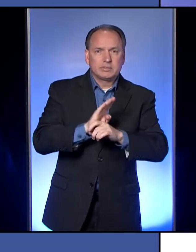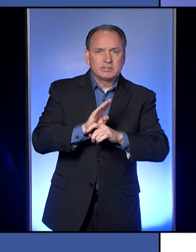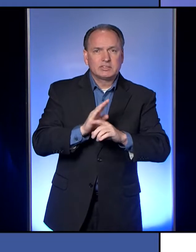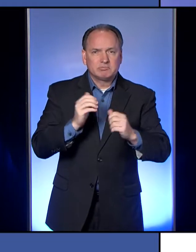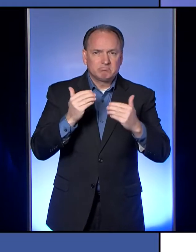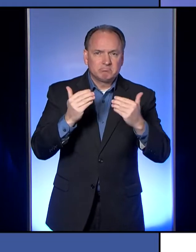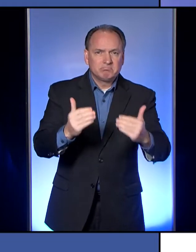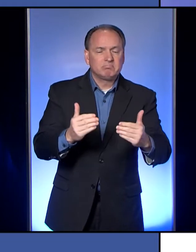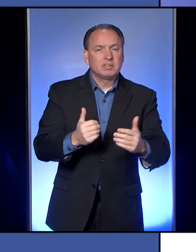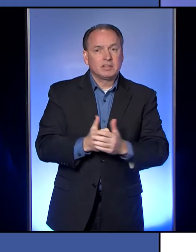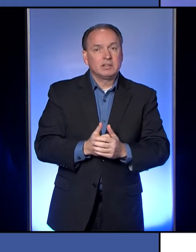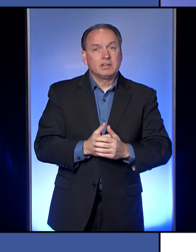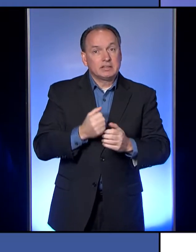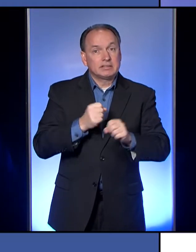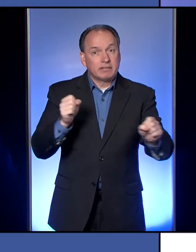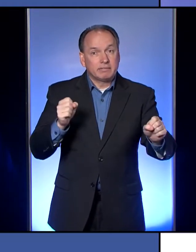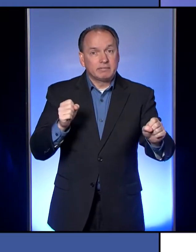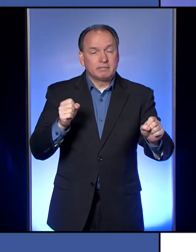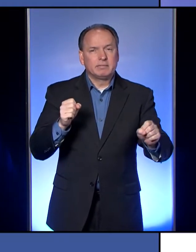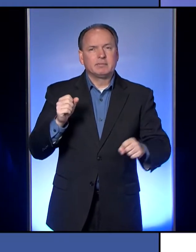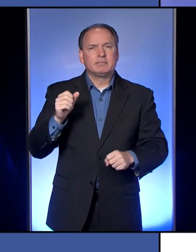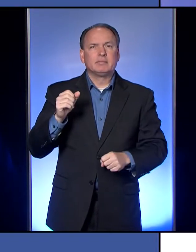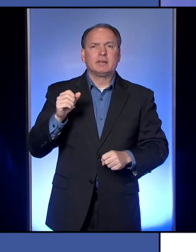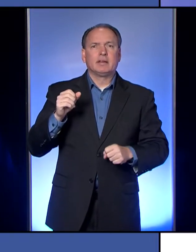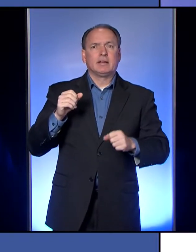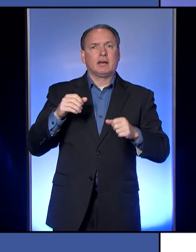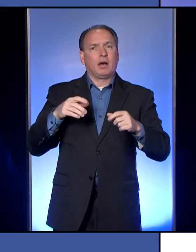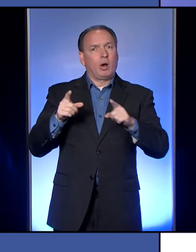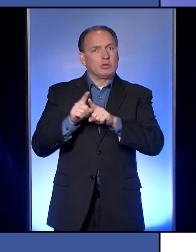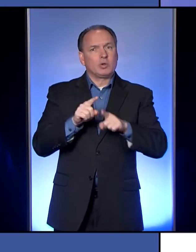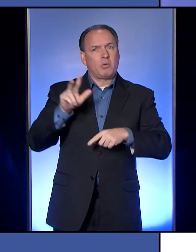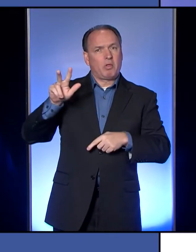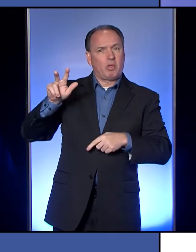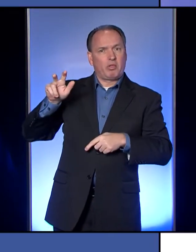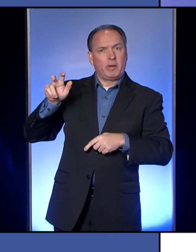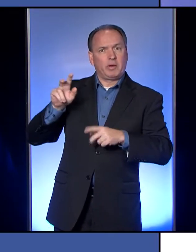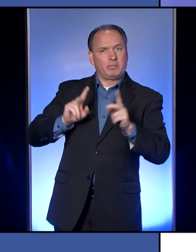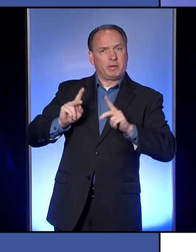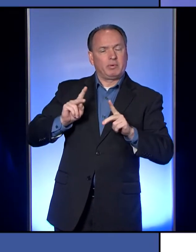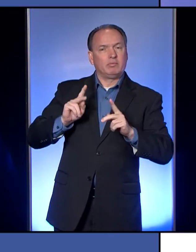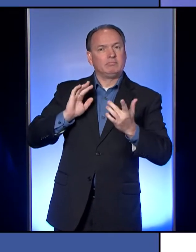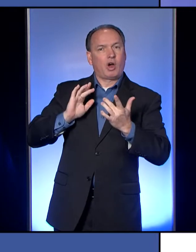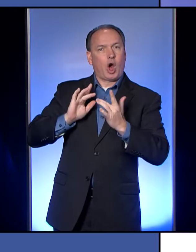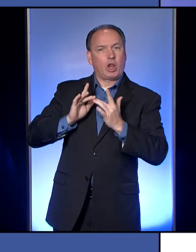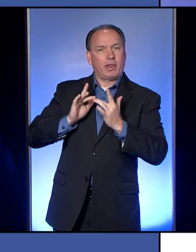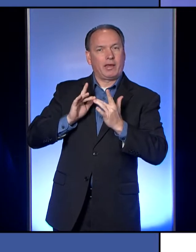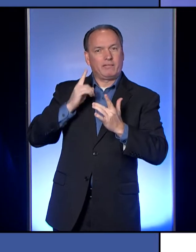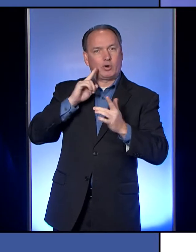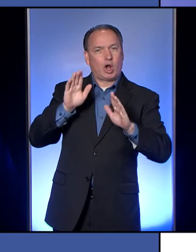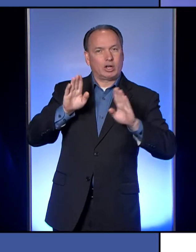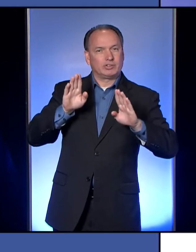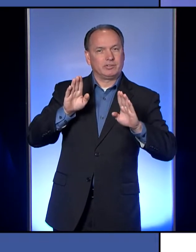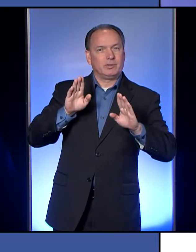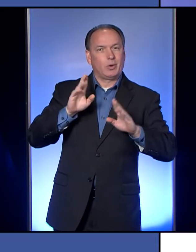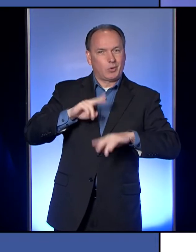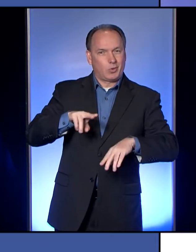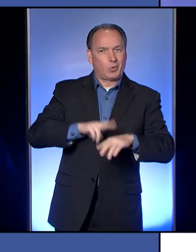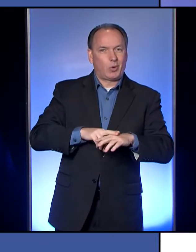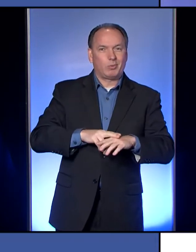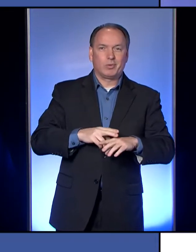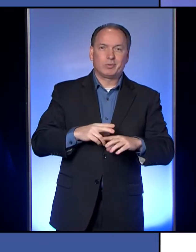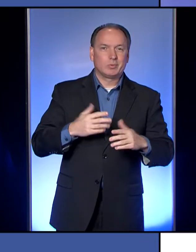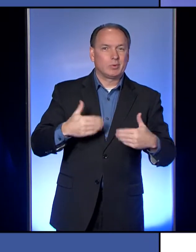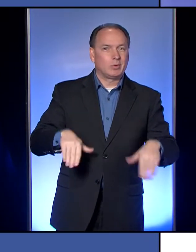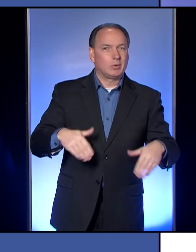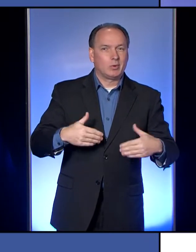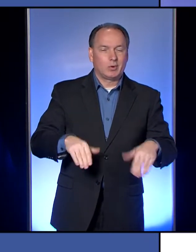One of the great things is they had about 300 people online for that auction. And that auction normally brings like five,